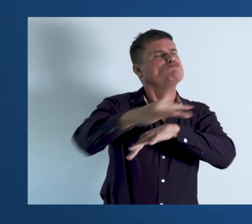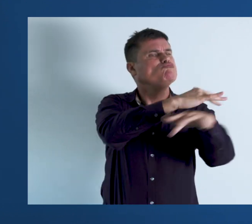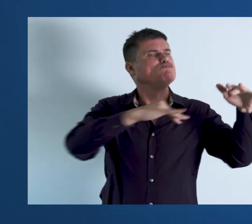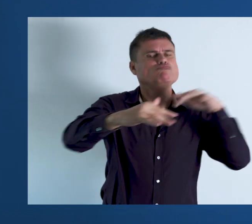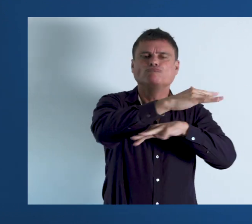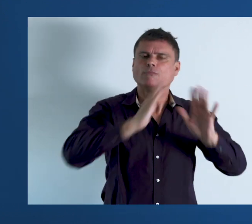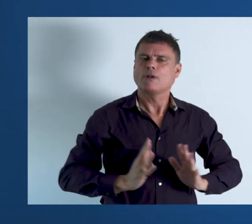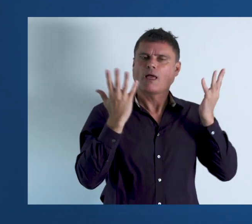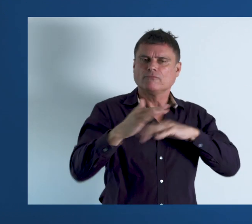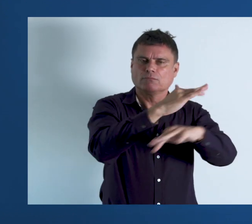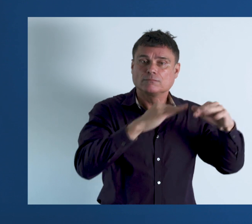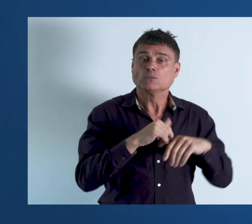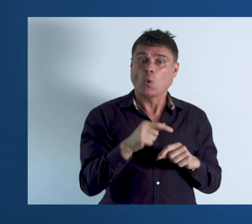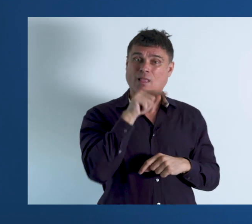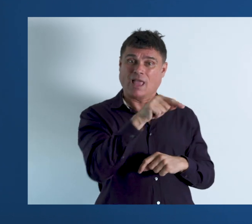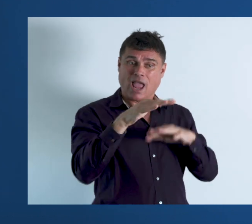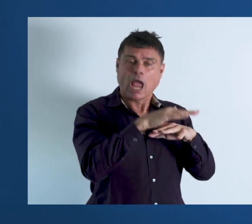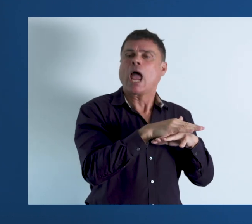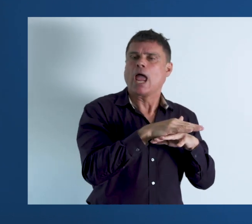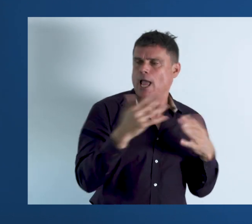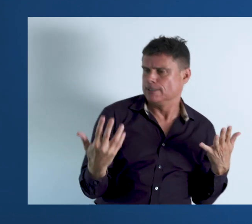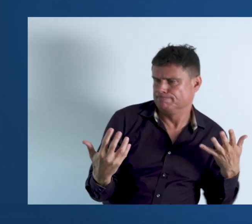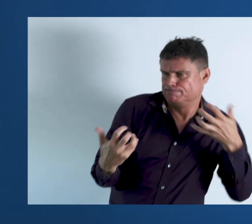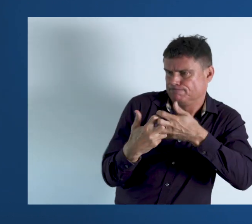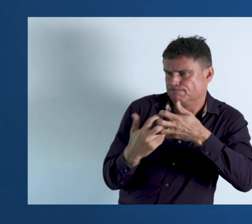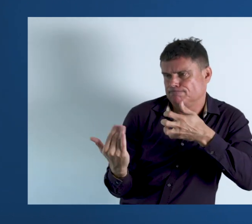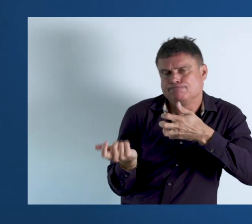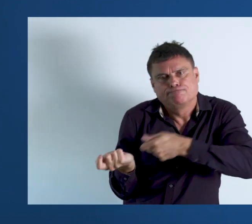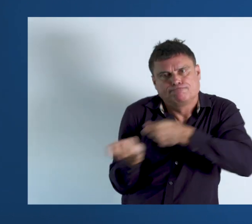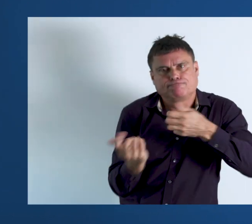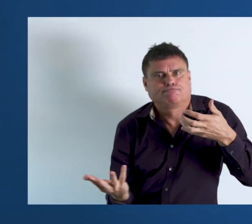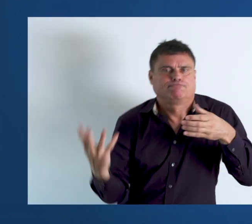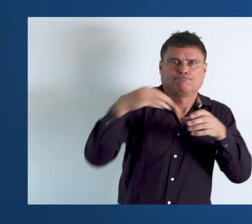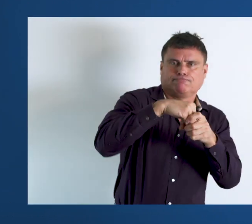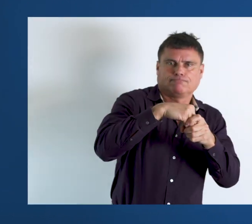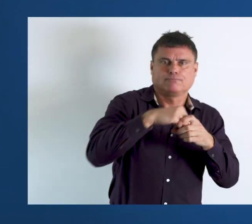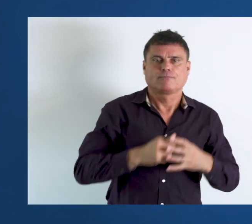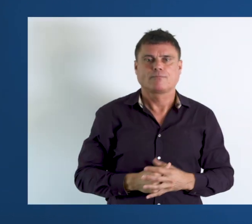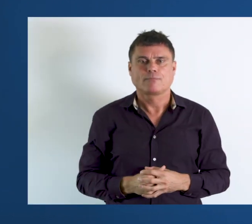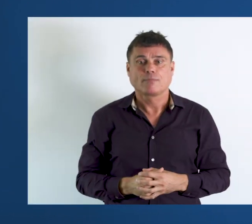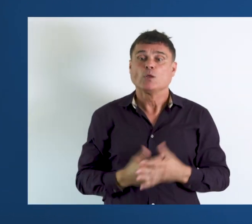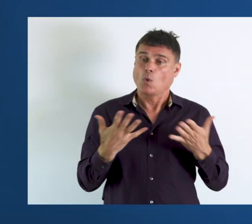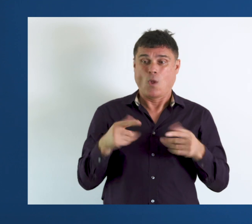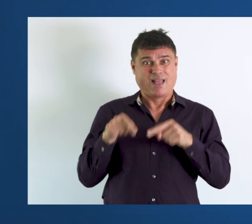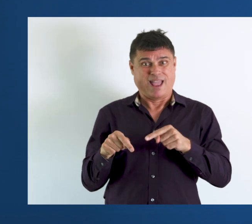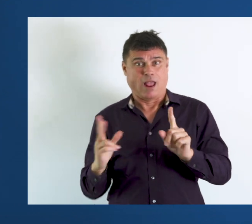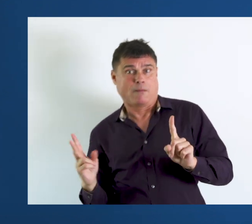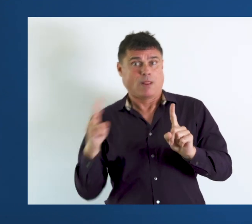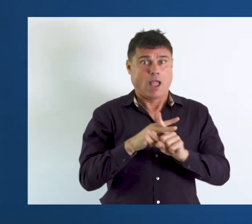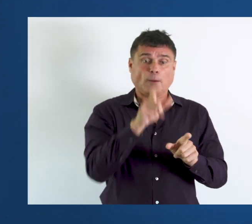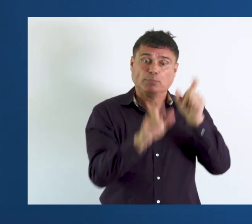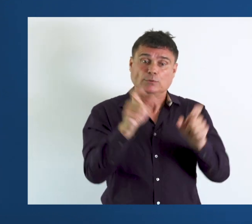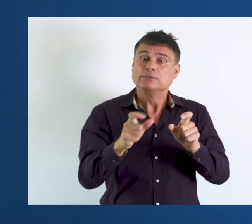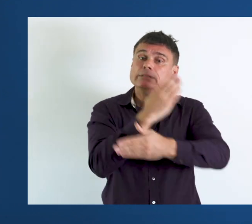in society because the society is able to accommodate their needs. And these apply to